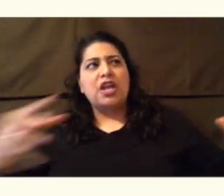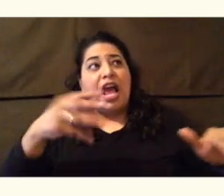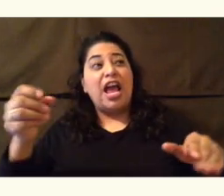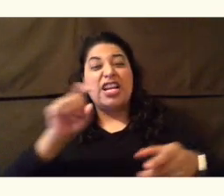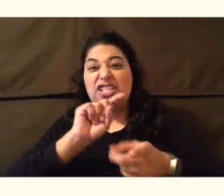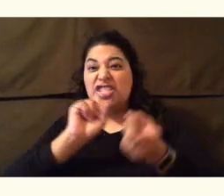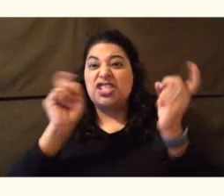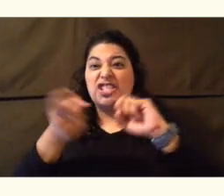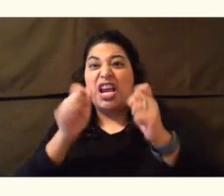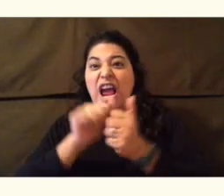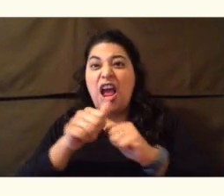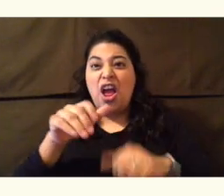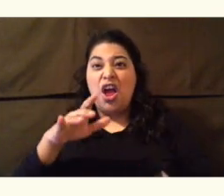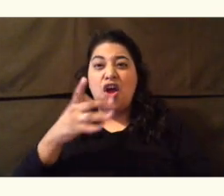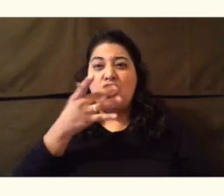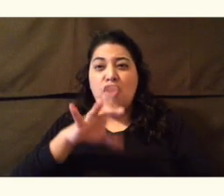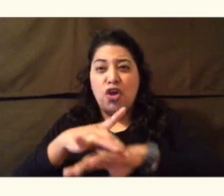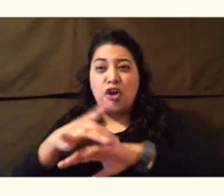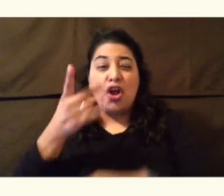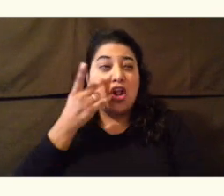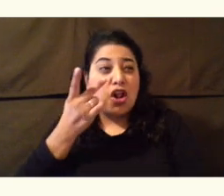islands, like Hawaii.